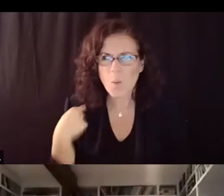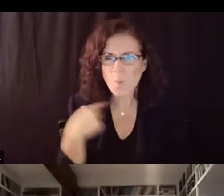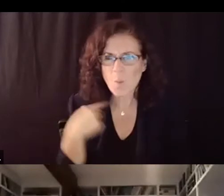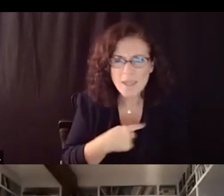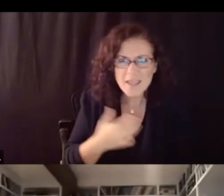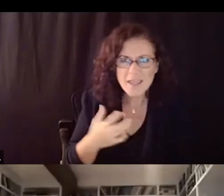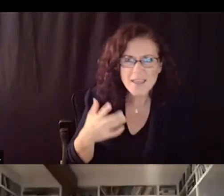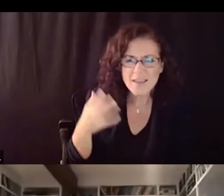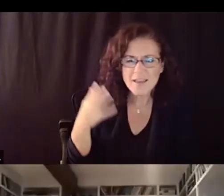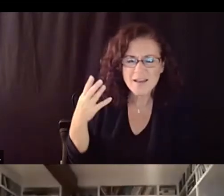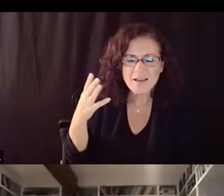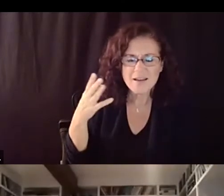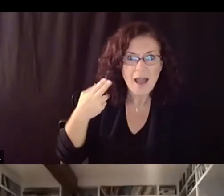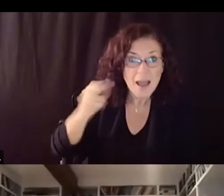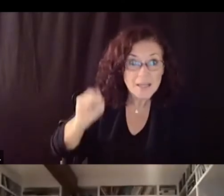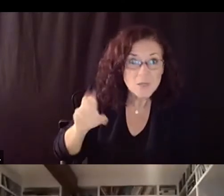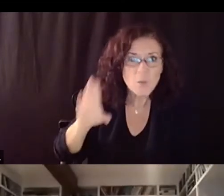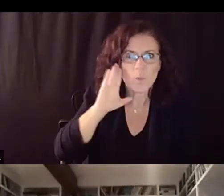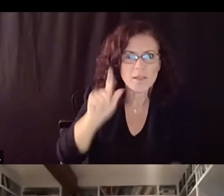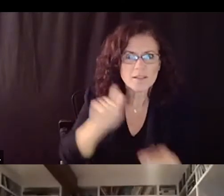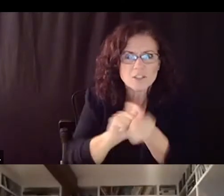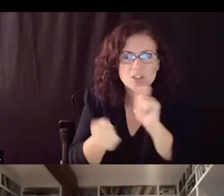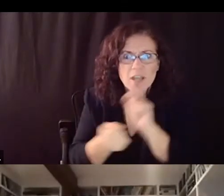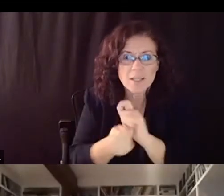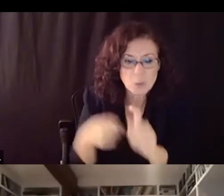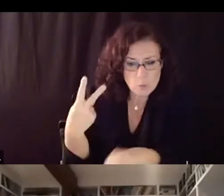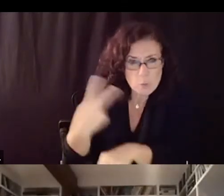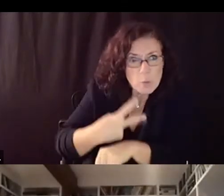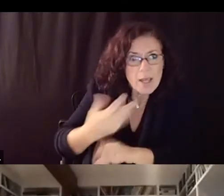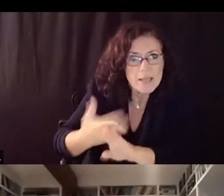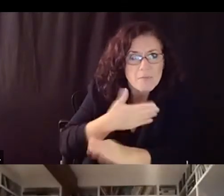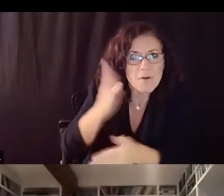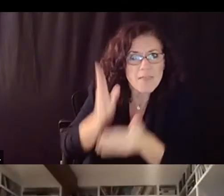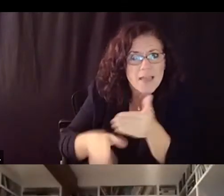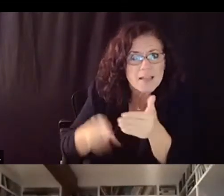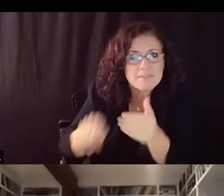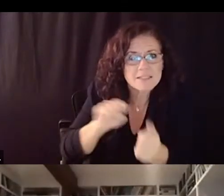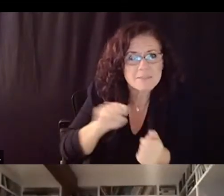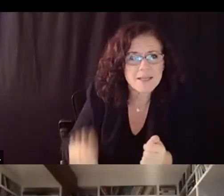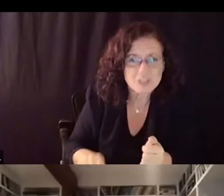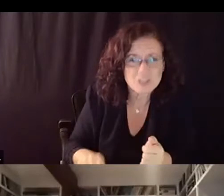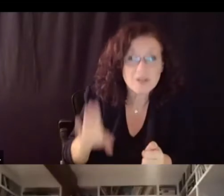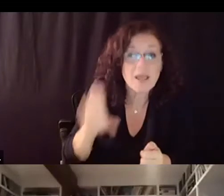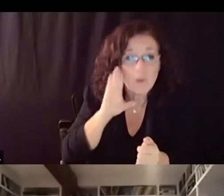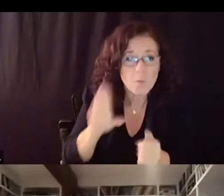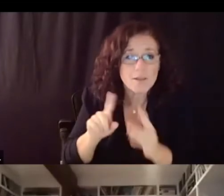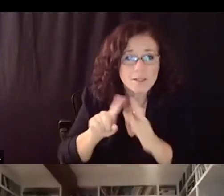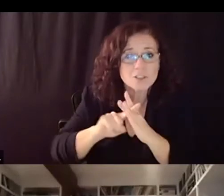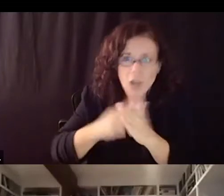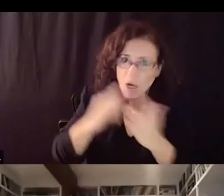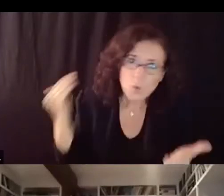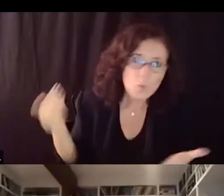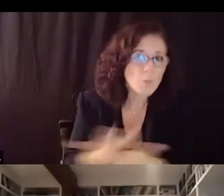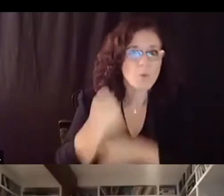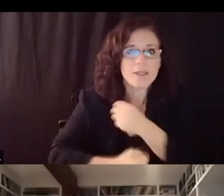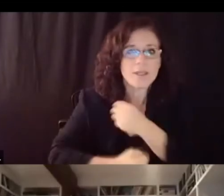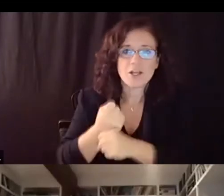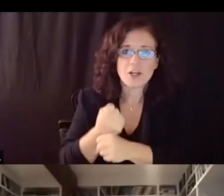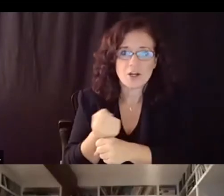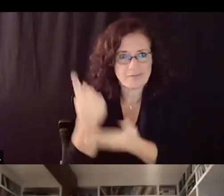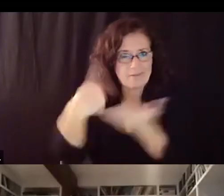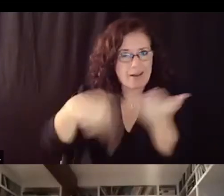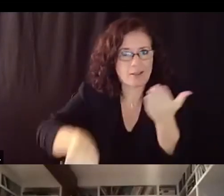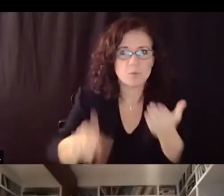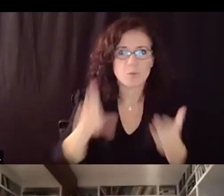the year ends and then we're going to start a whole brand new year the following week so thank you very much